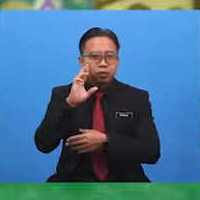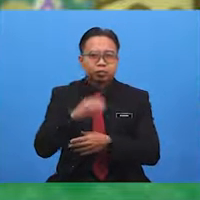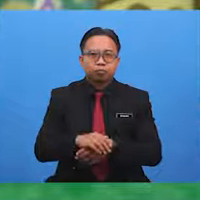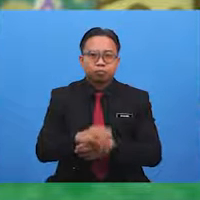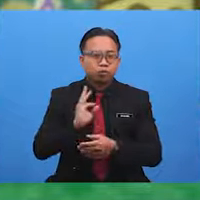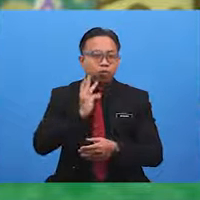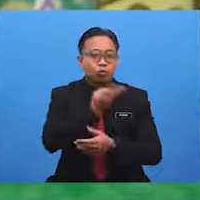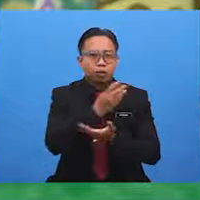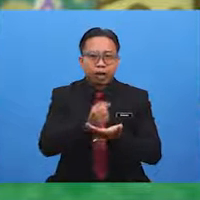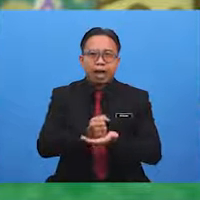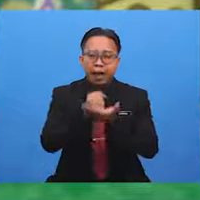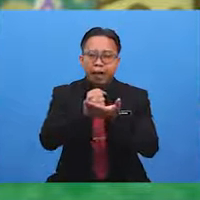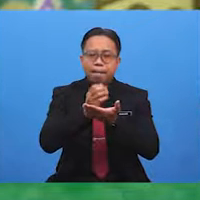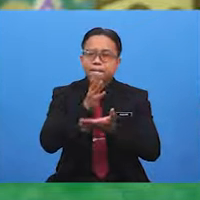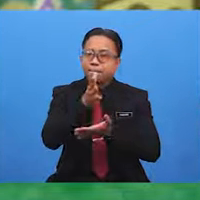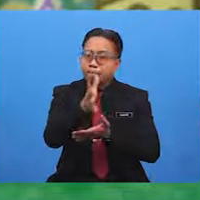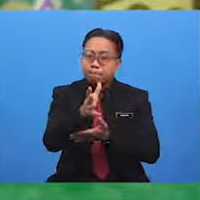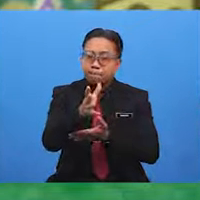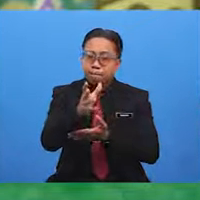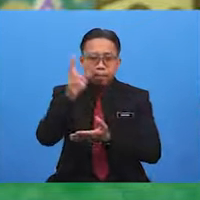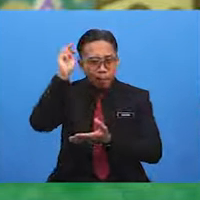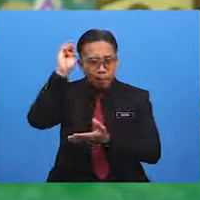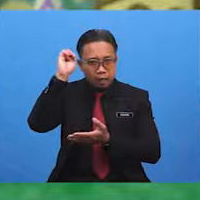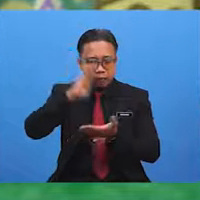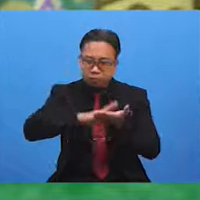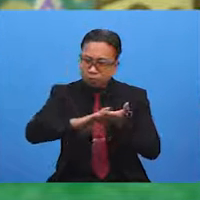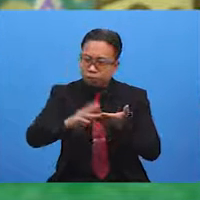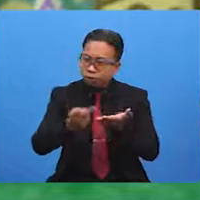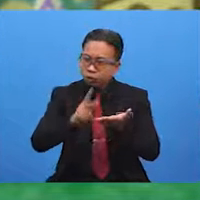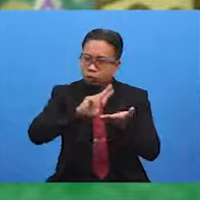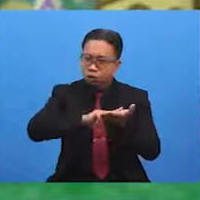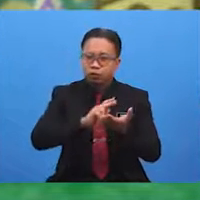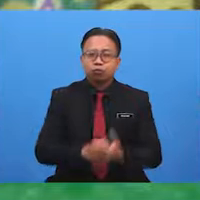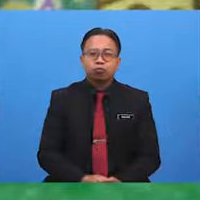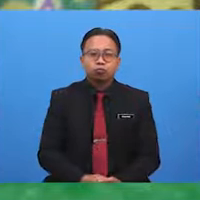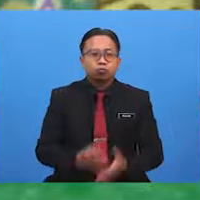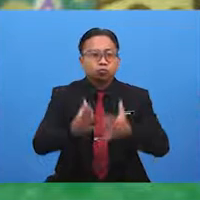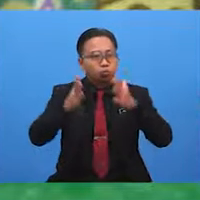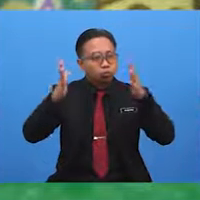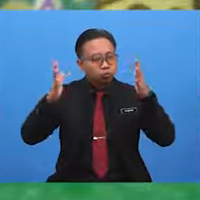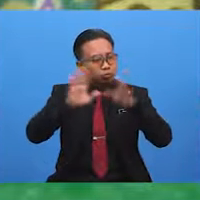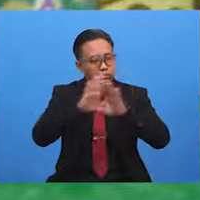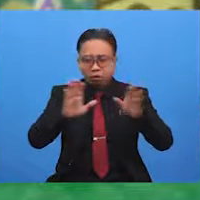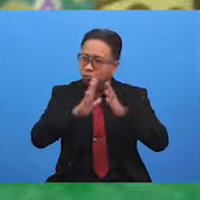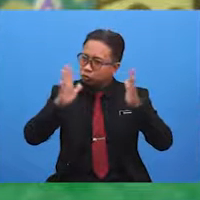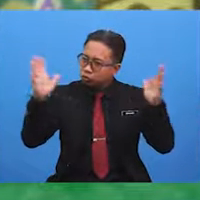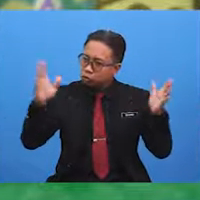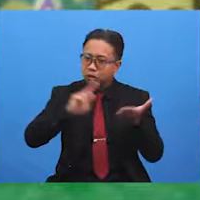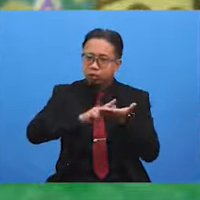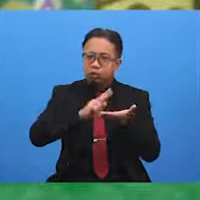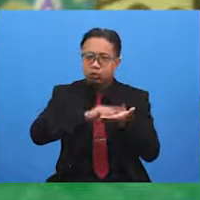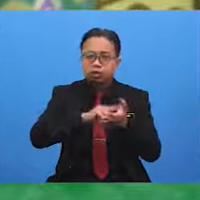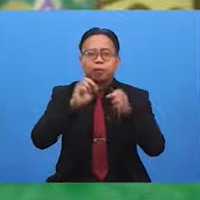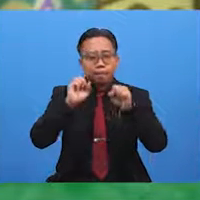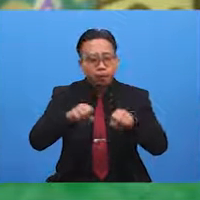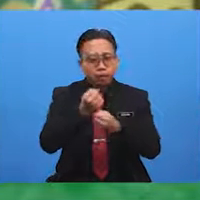Naeem's grandmother to clean the kitchen. It wasn't a huge kitchen, so we managed to complete our